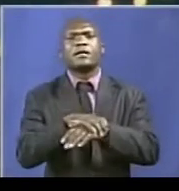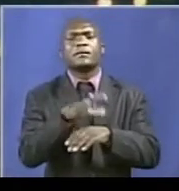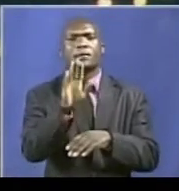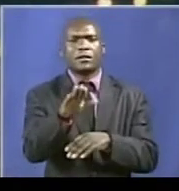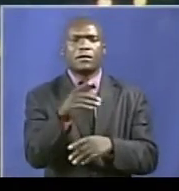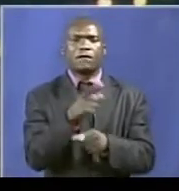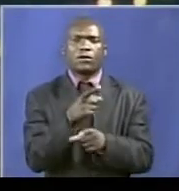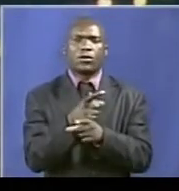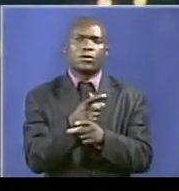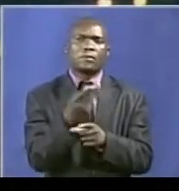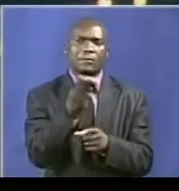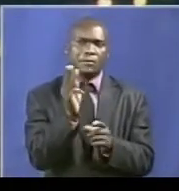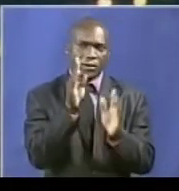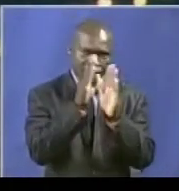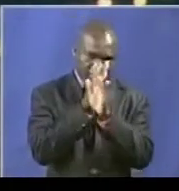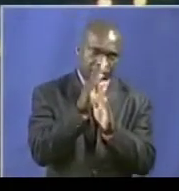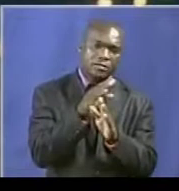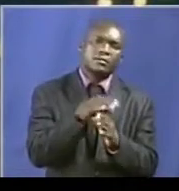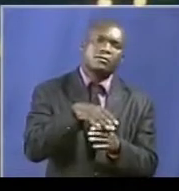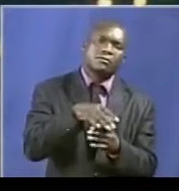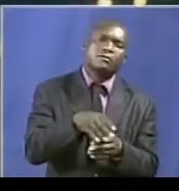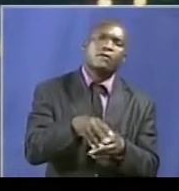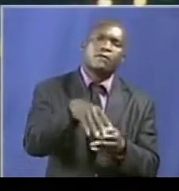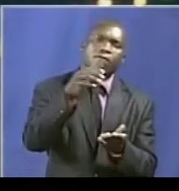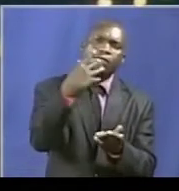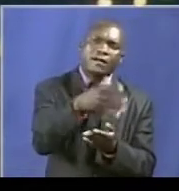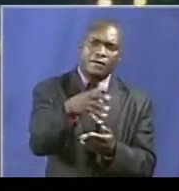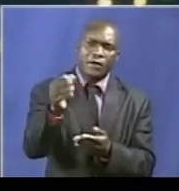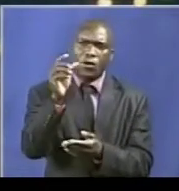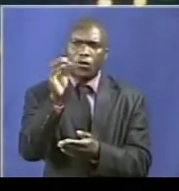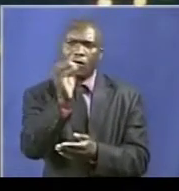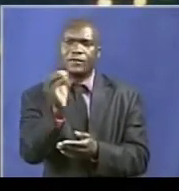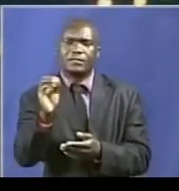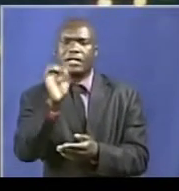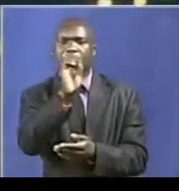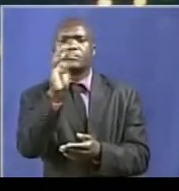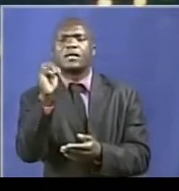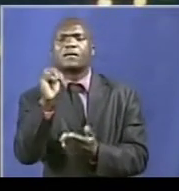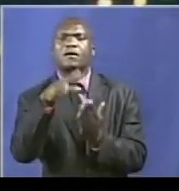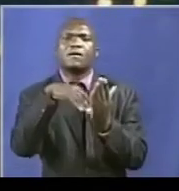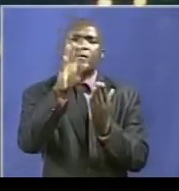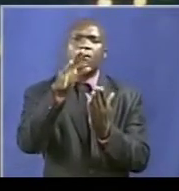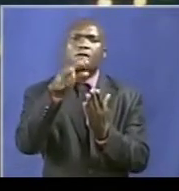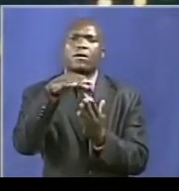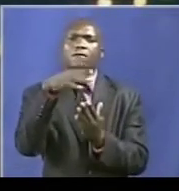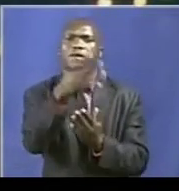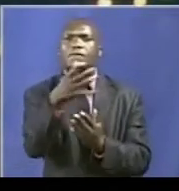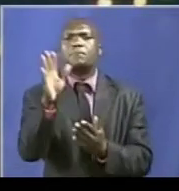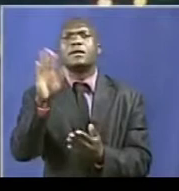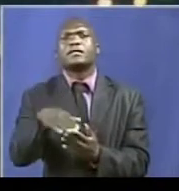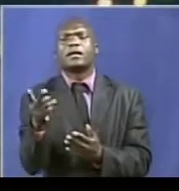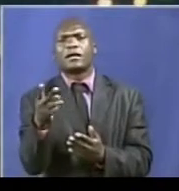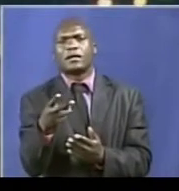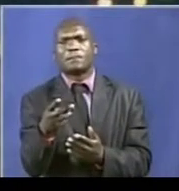with a non-assilient sprinkling the deadly cyanide poison in Comrade Munangagwa's office at the new government complex. Comrade